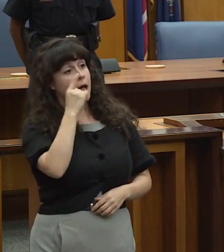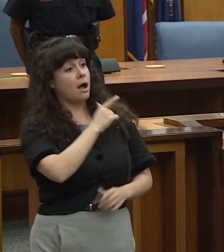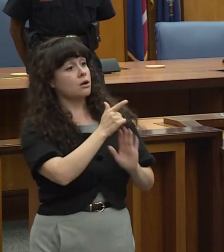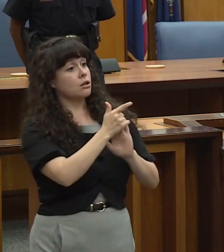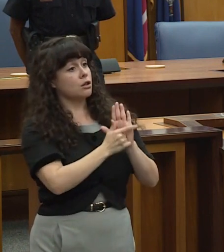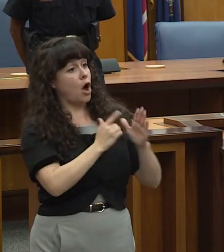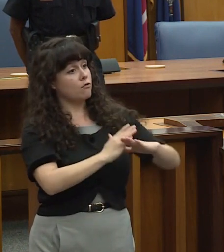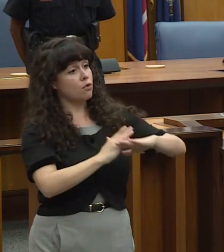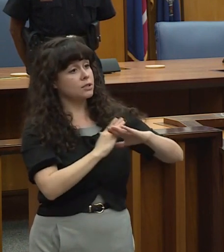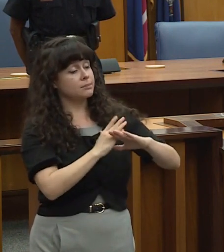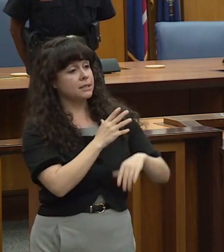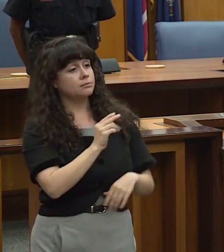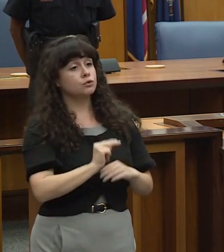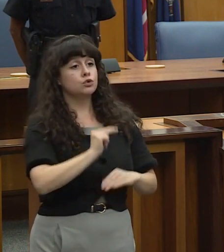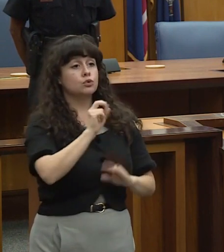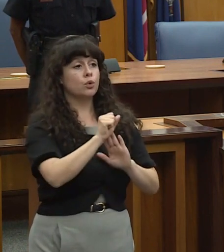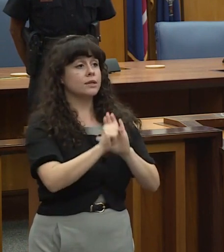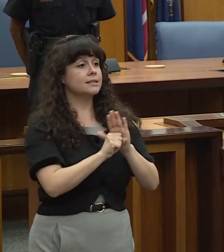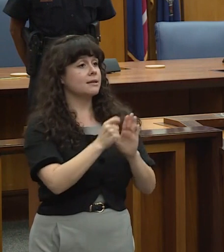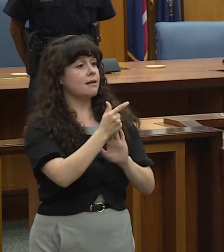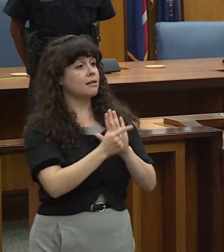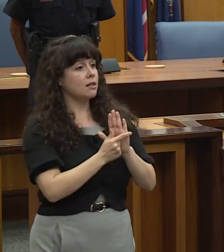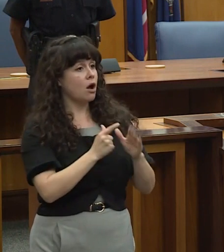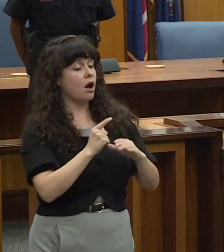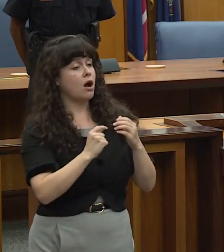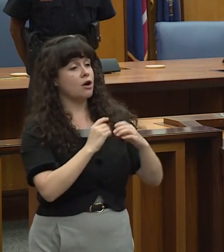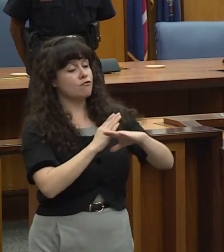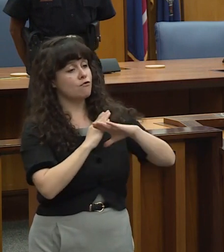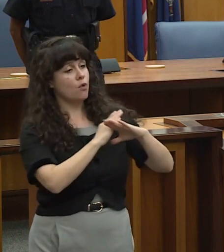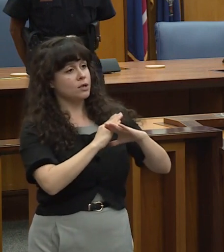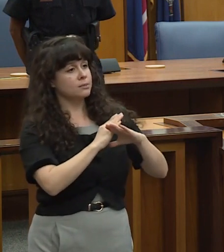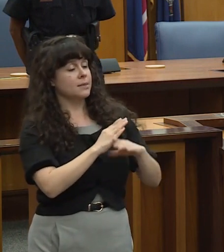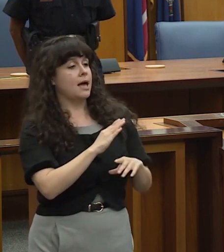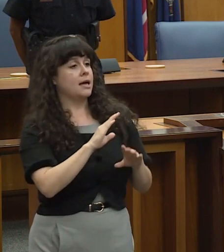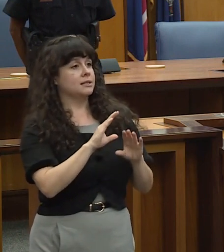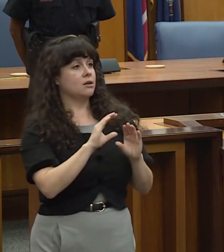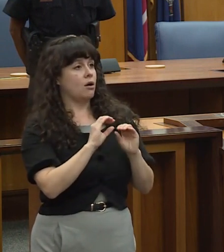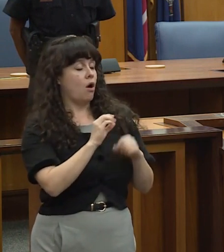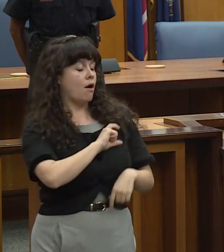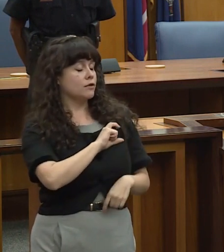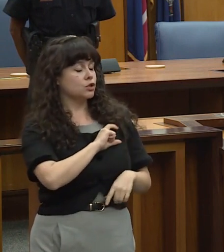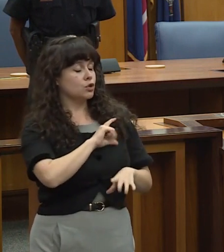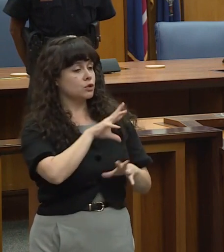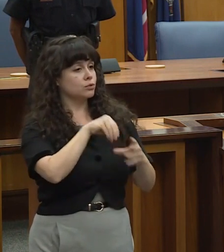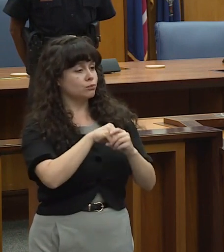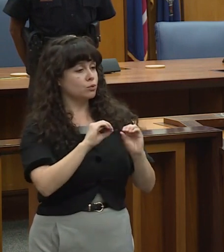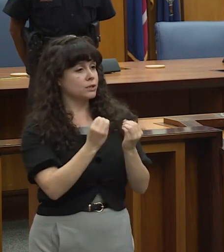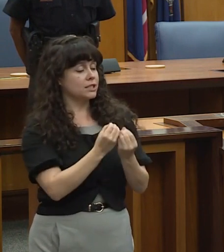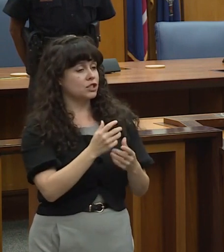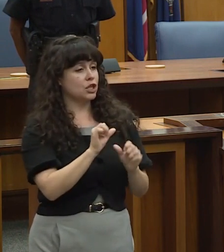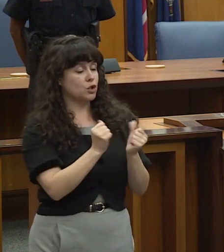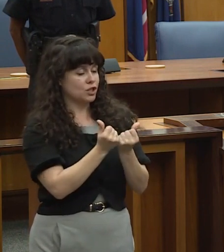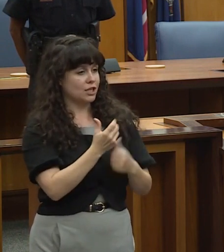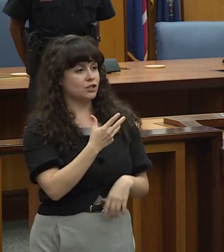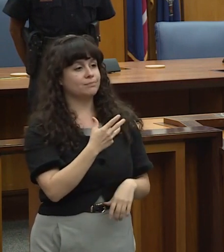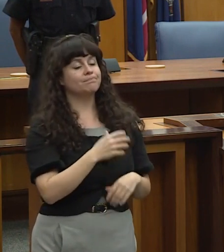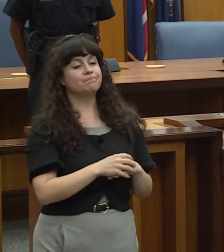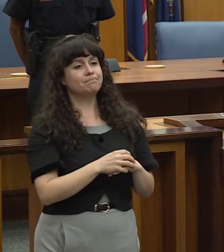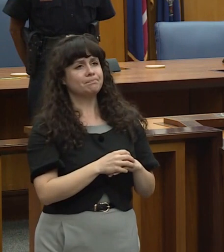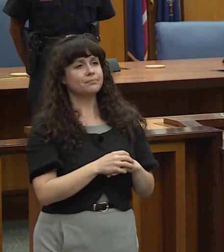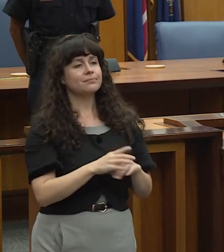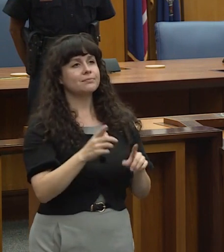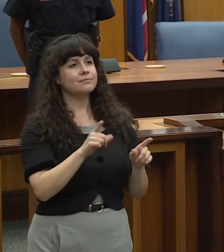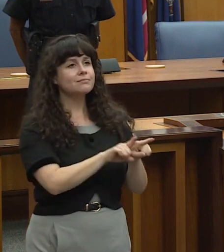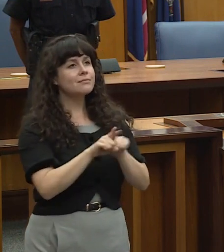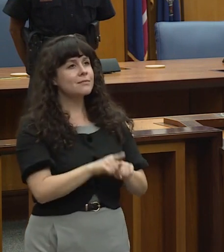North State Law Enforcement Officers Association, and the Police Executive Research Forum. He earned a Bachelor